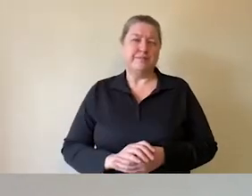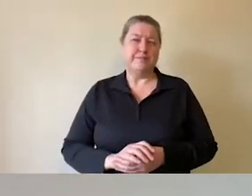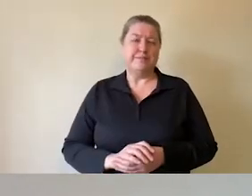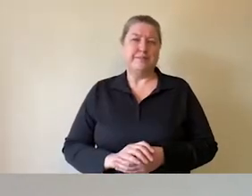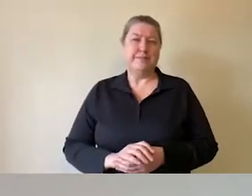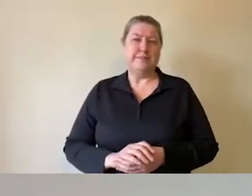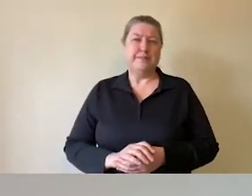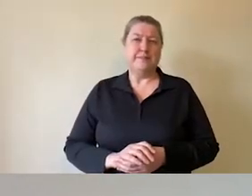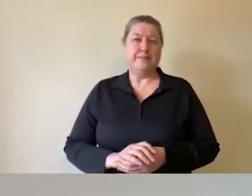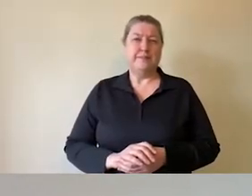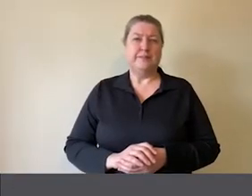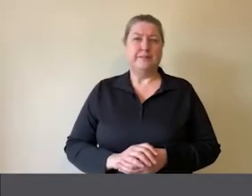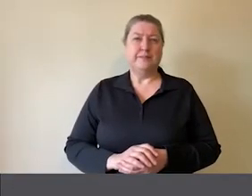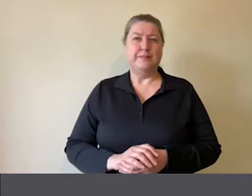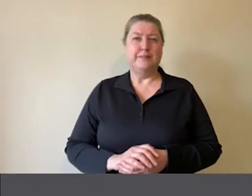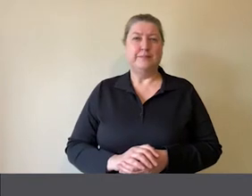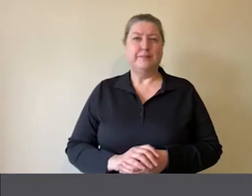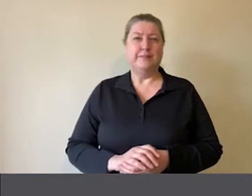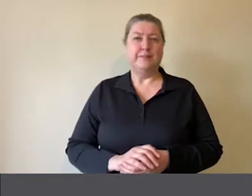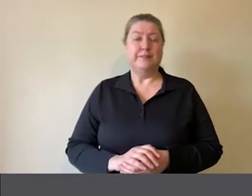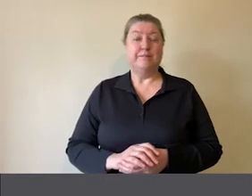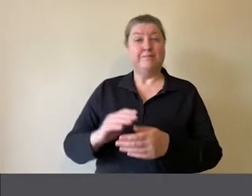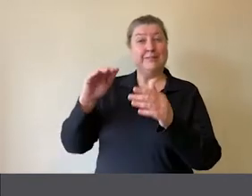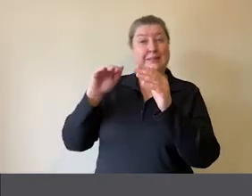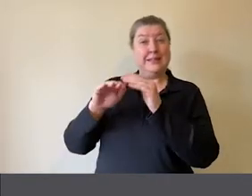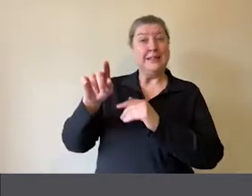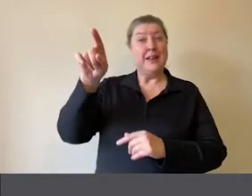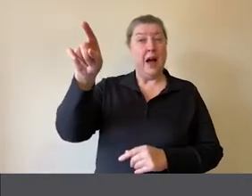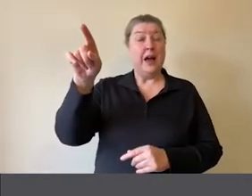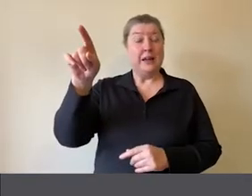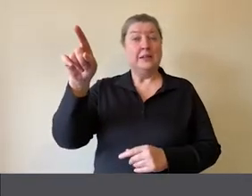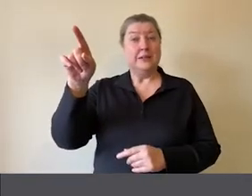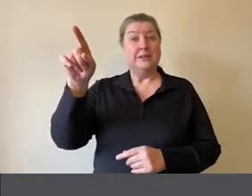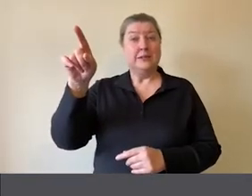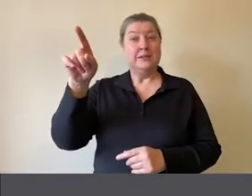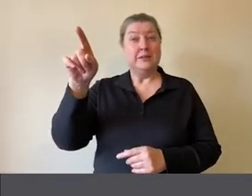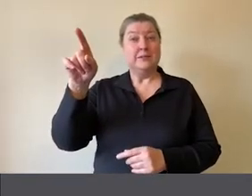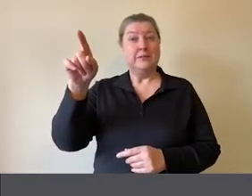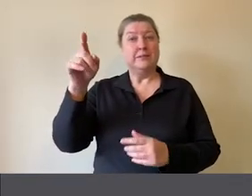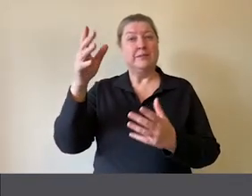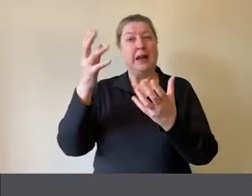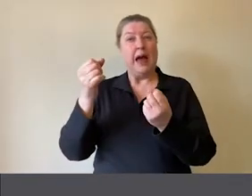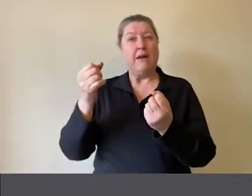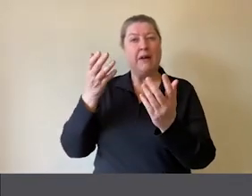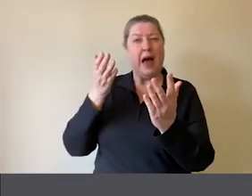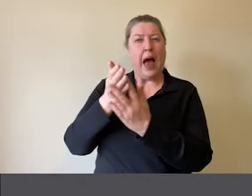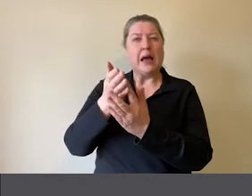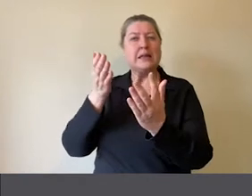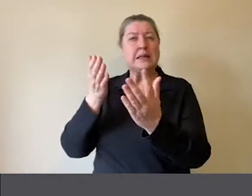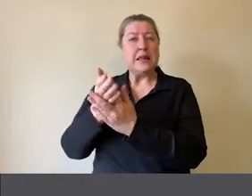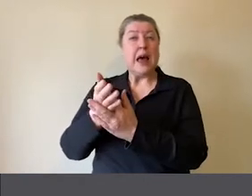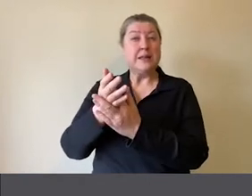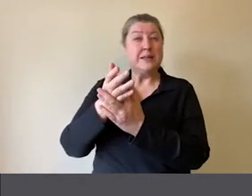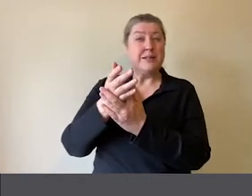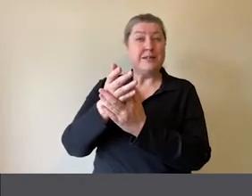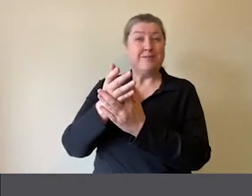to the front door of the museum. Inside the museum we had further access provision which